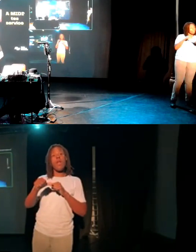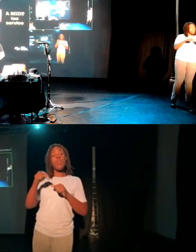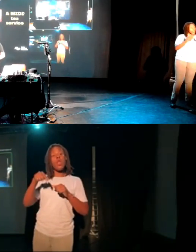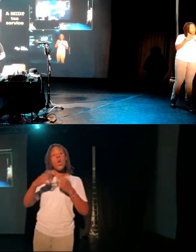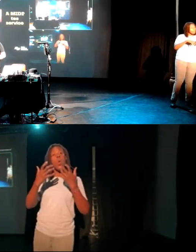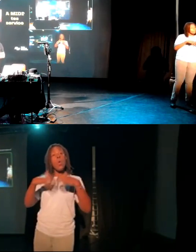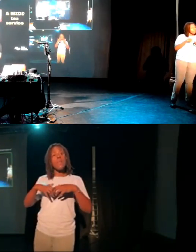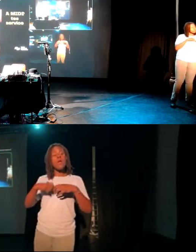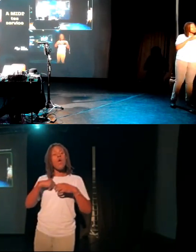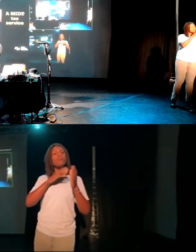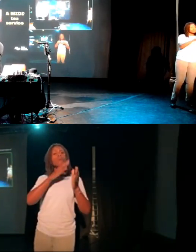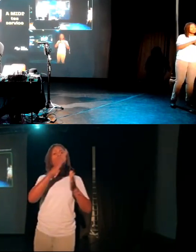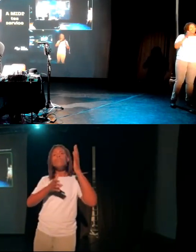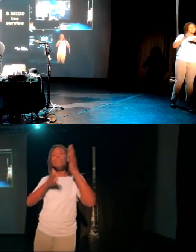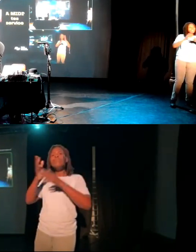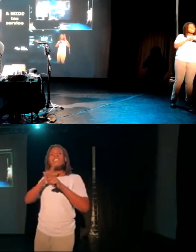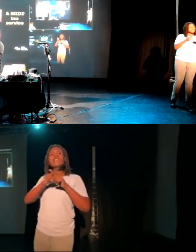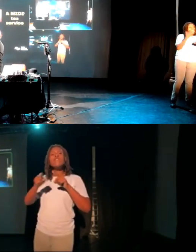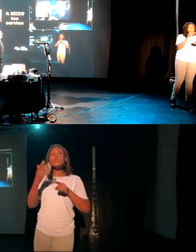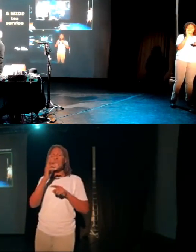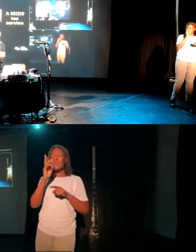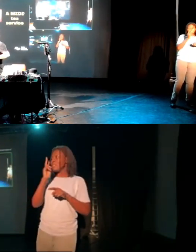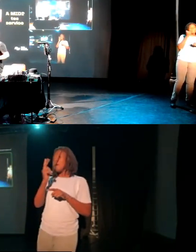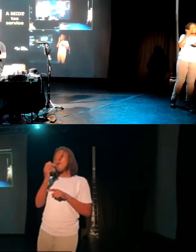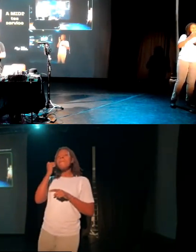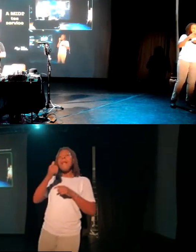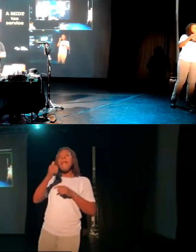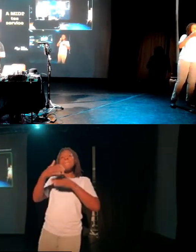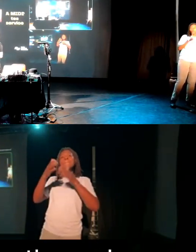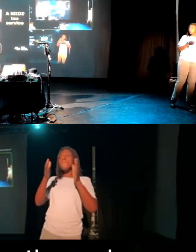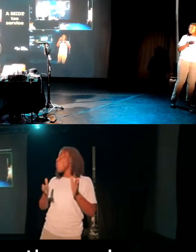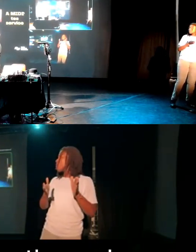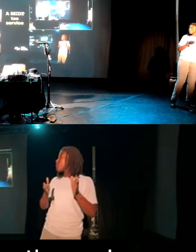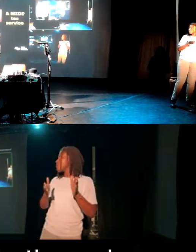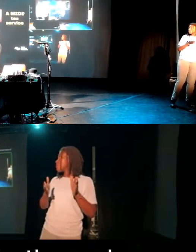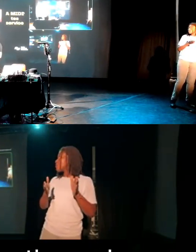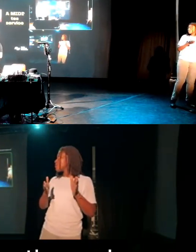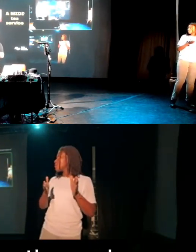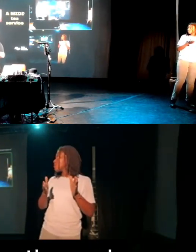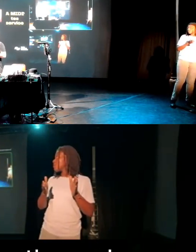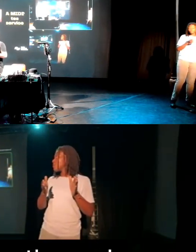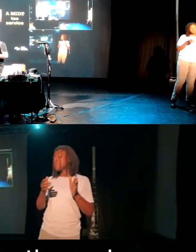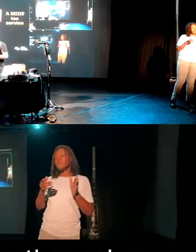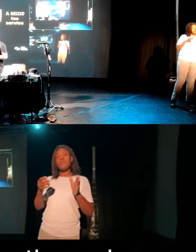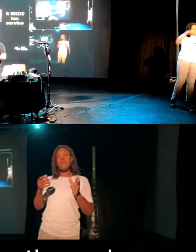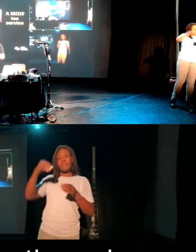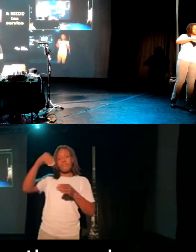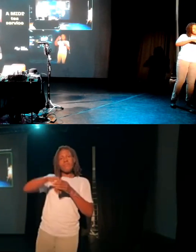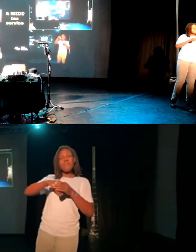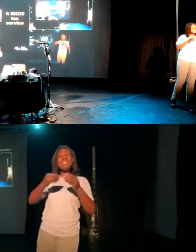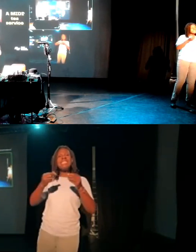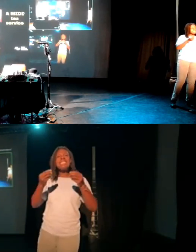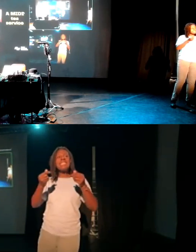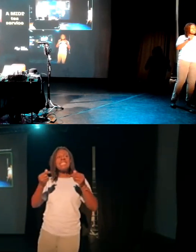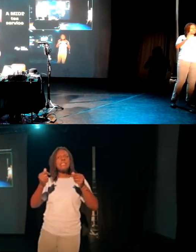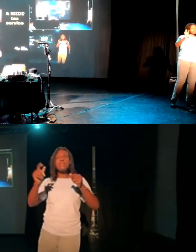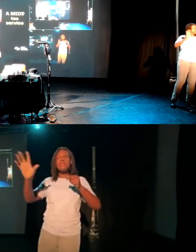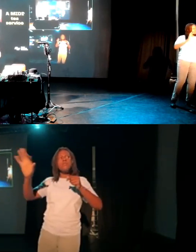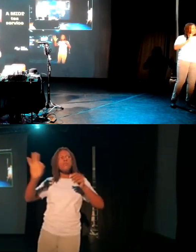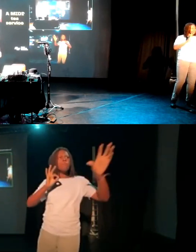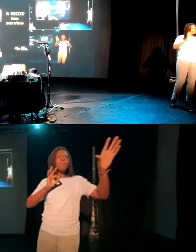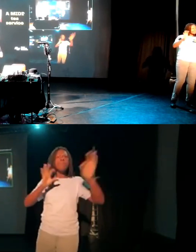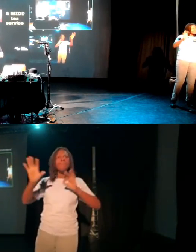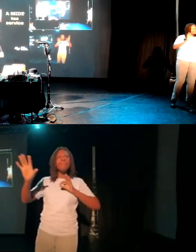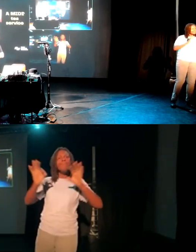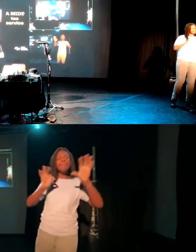doing some work. So the little black box that we've got there, you would have seen in the video, takes in a whole bunch of sensors into the real world and allows you to plug in analog and